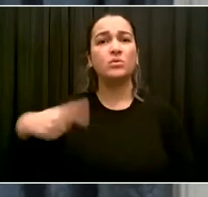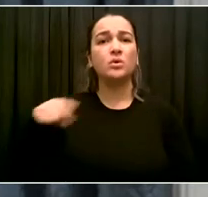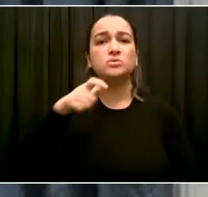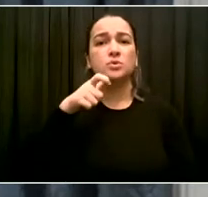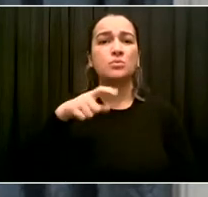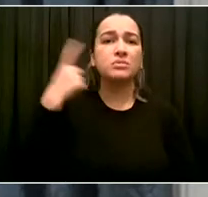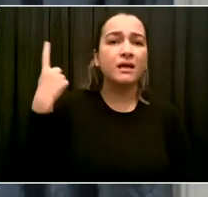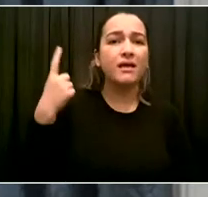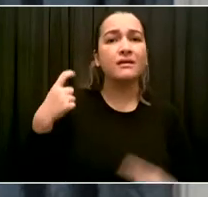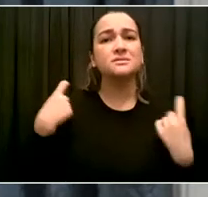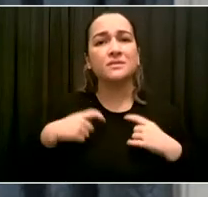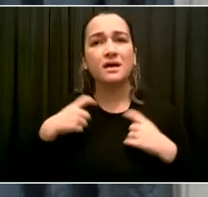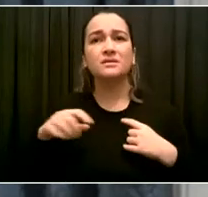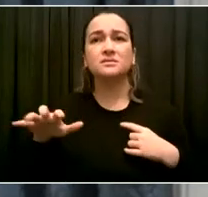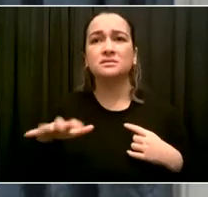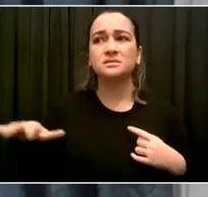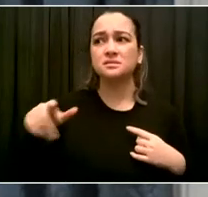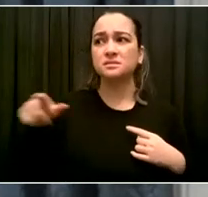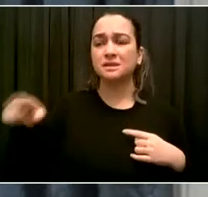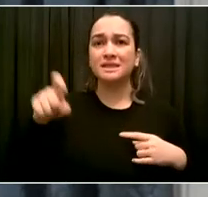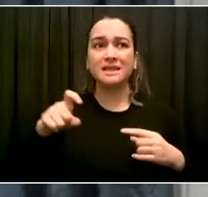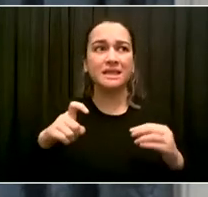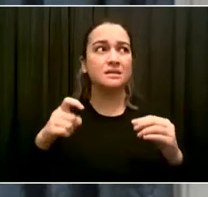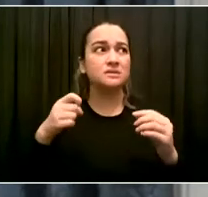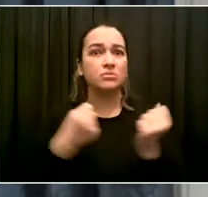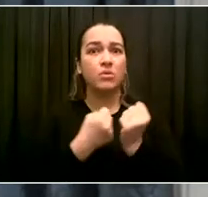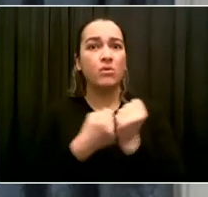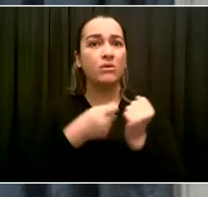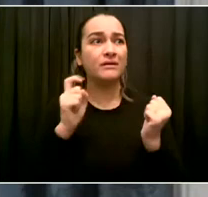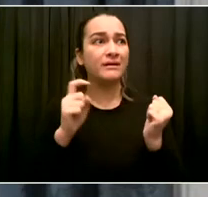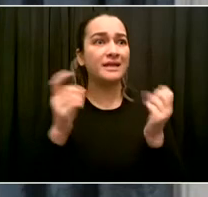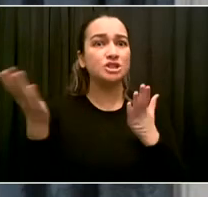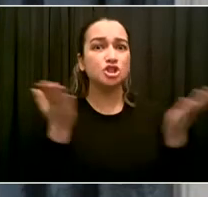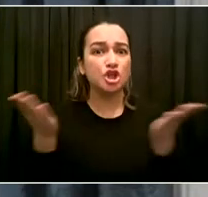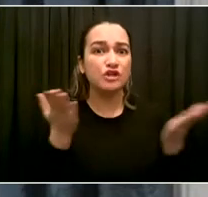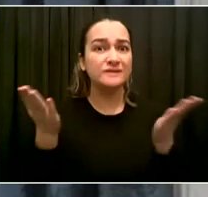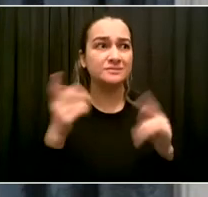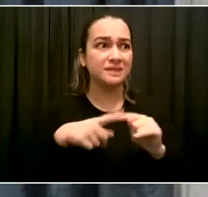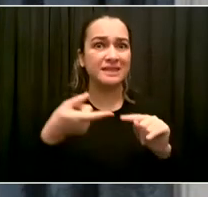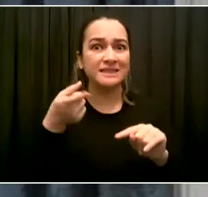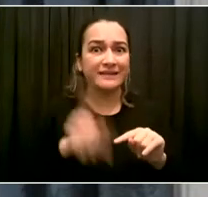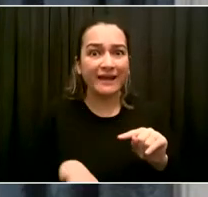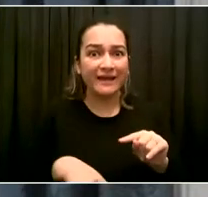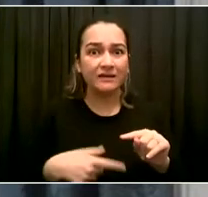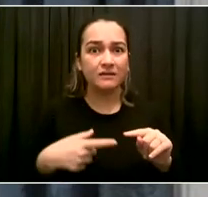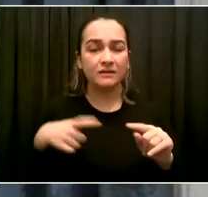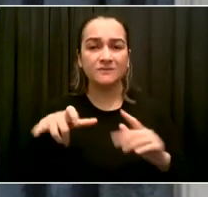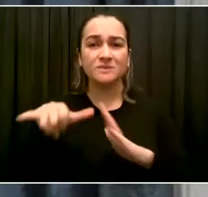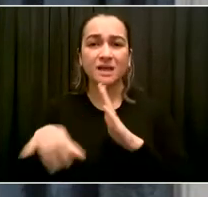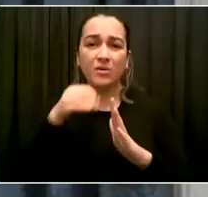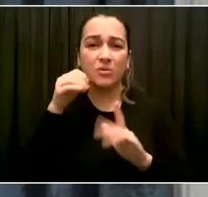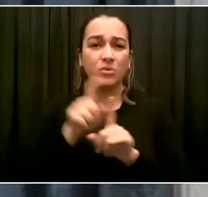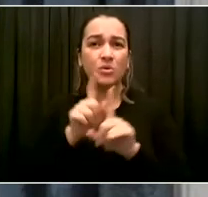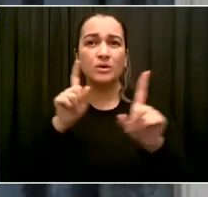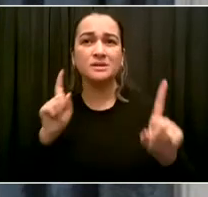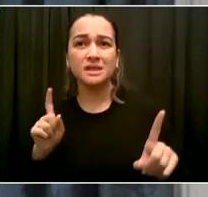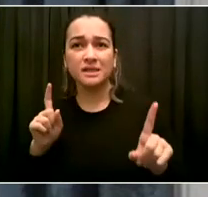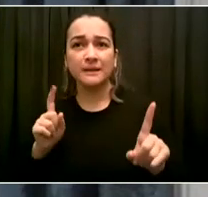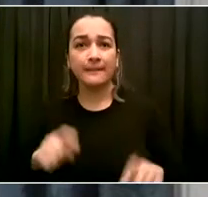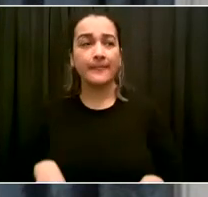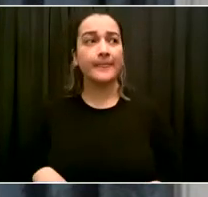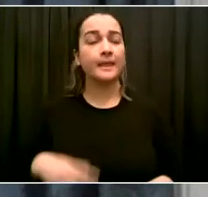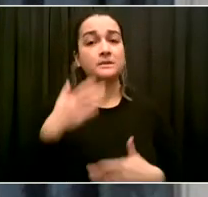broadband. Now imagine what you would do without your phone or your computer and not be able to connect to a wider